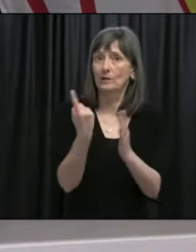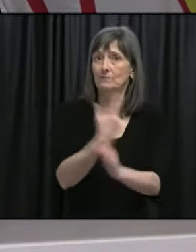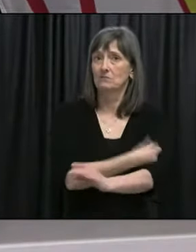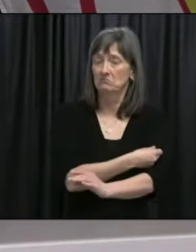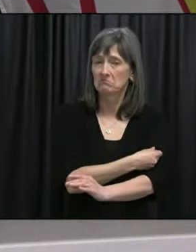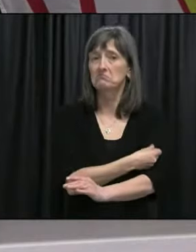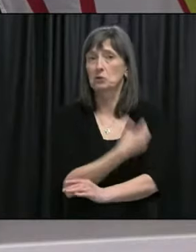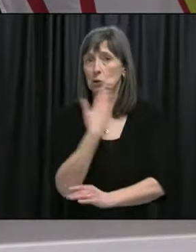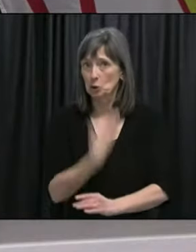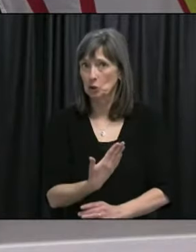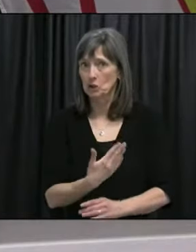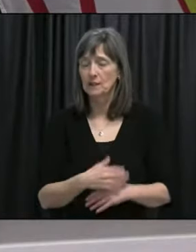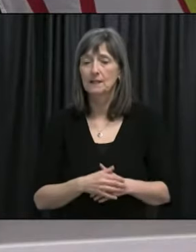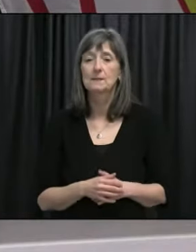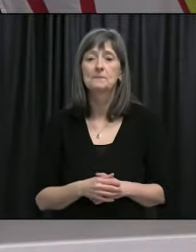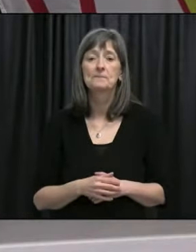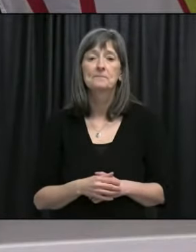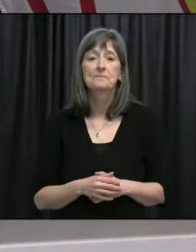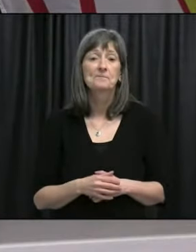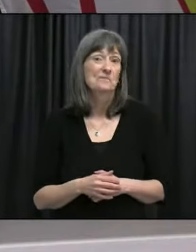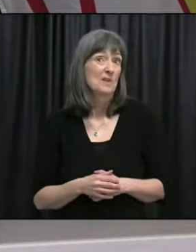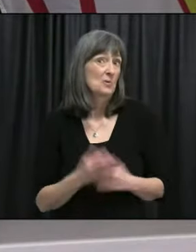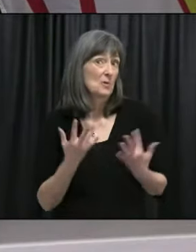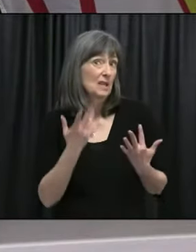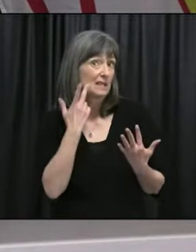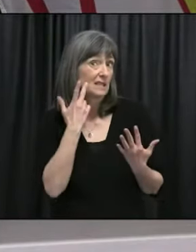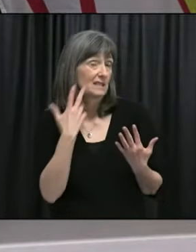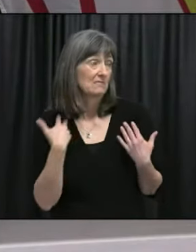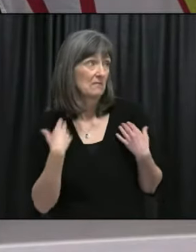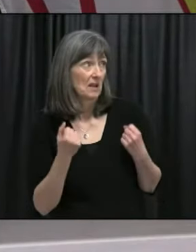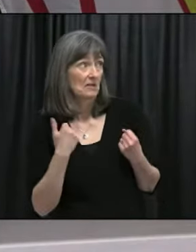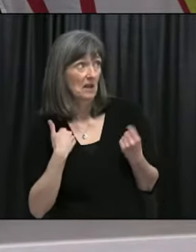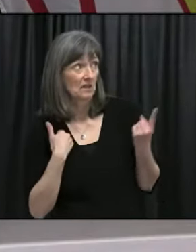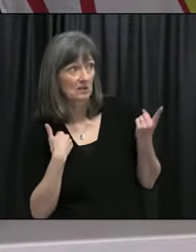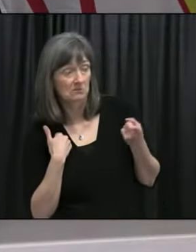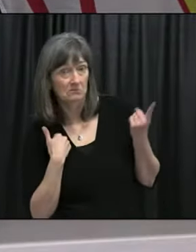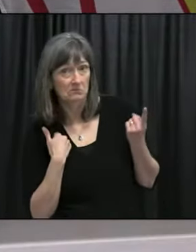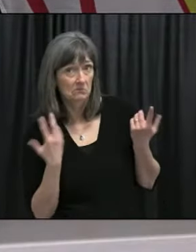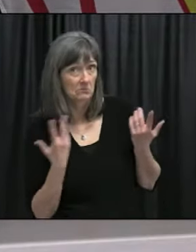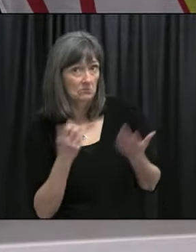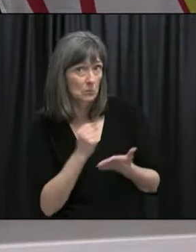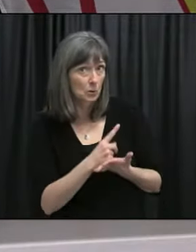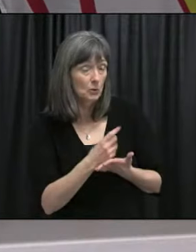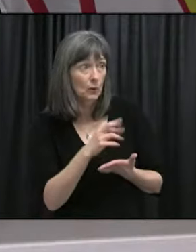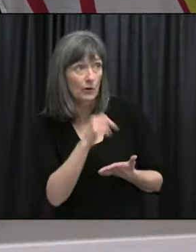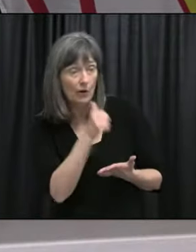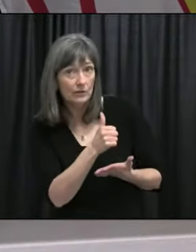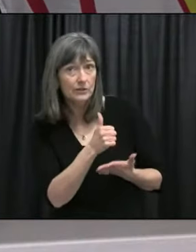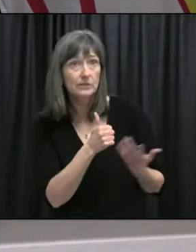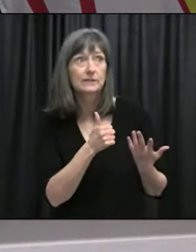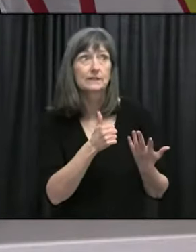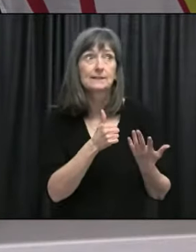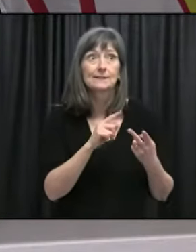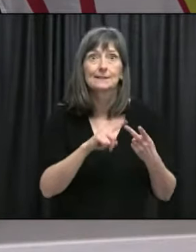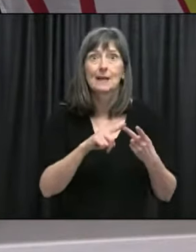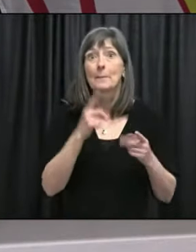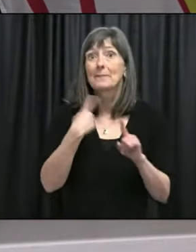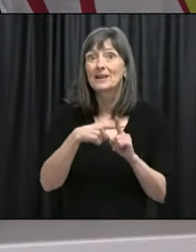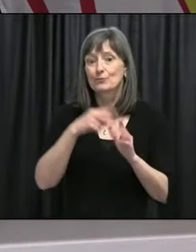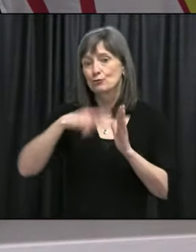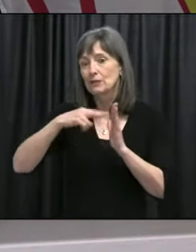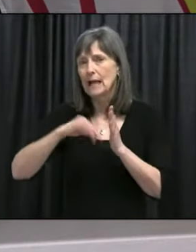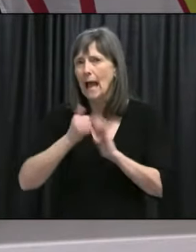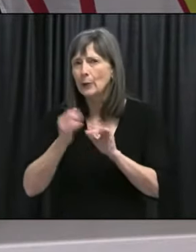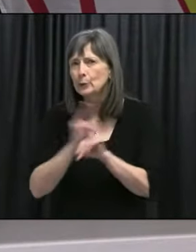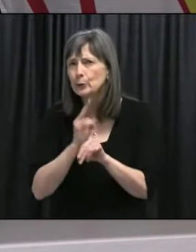Um, so, uh, we're waiting to see what health Canada says. Um, we're looking at, uh, the guidance for how to use it. Um,